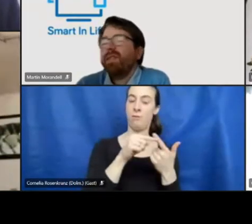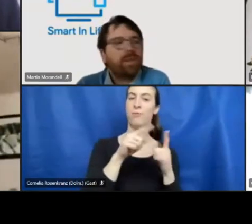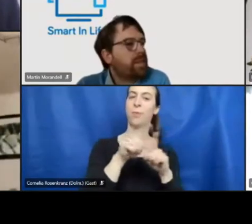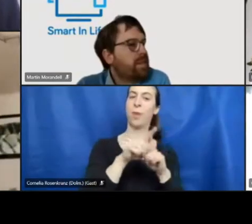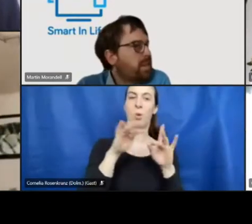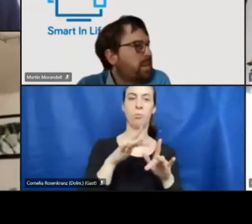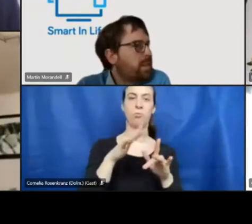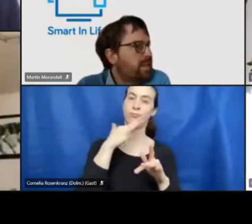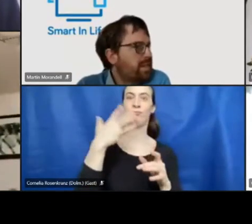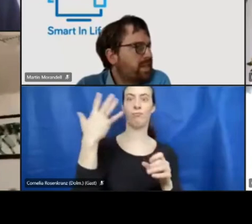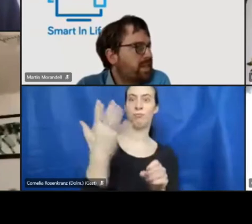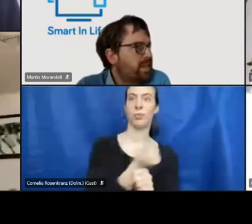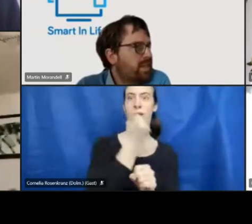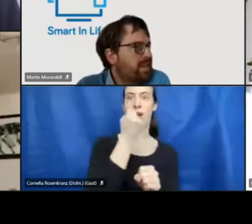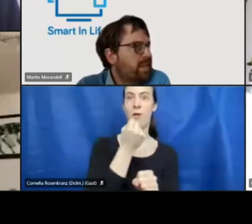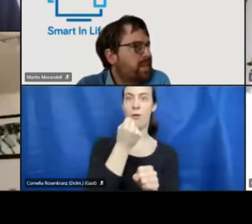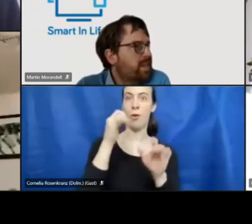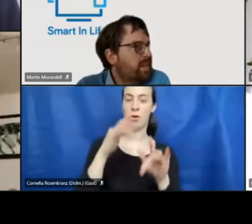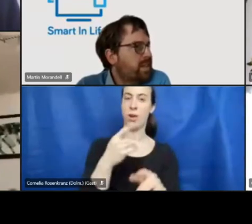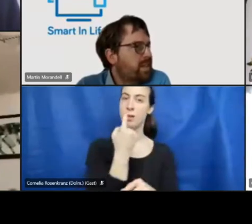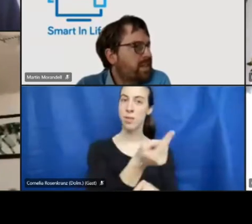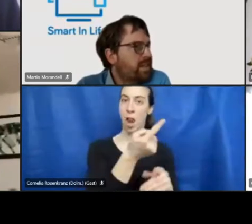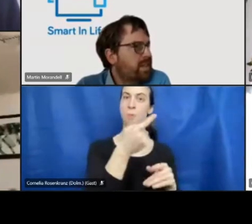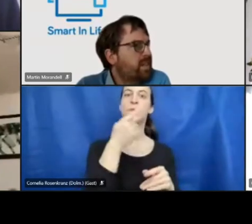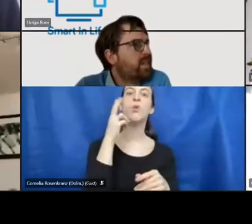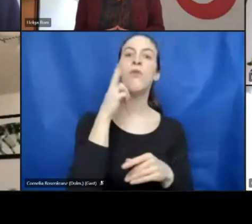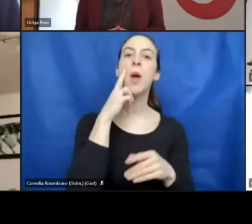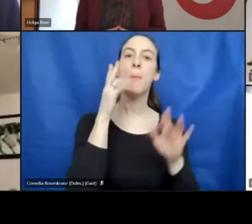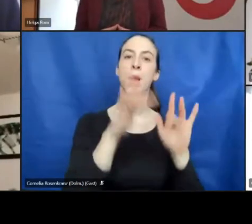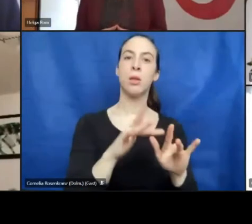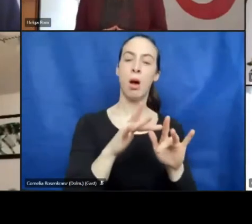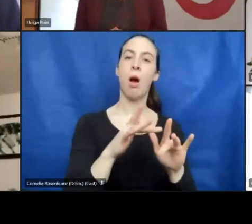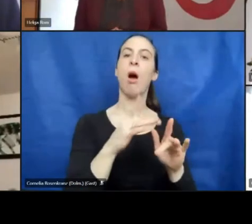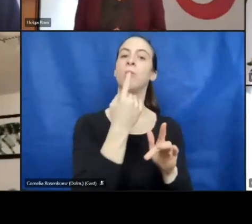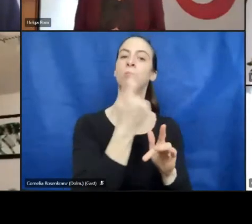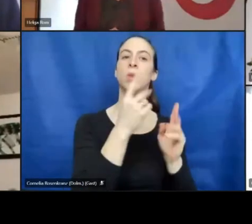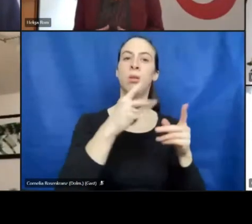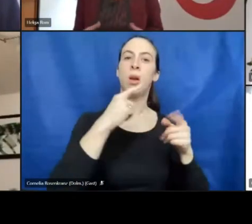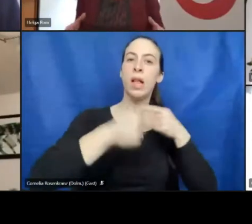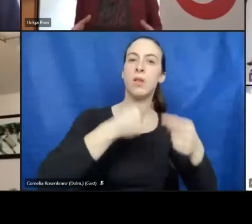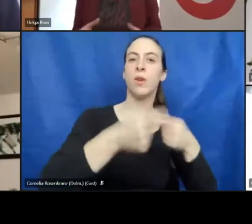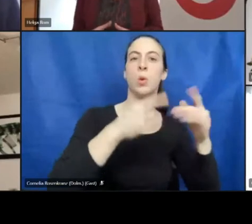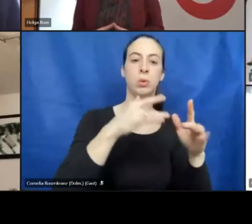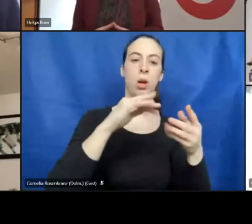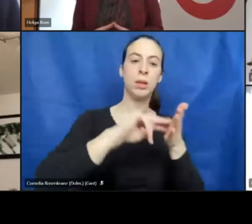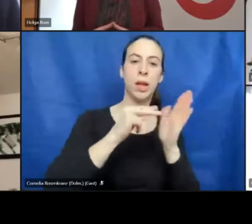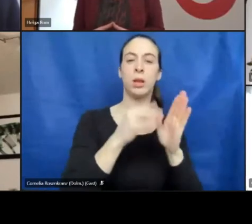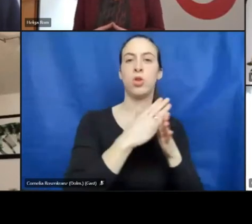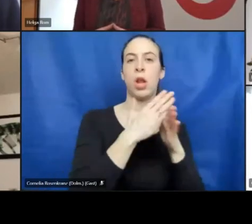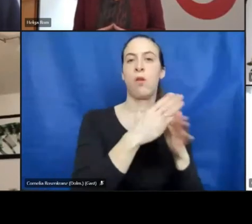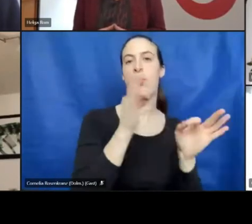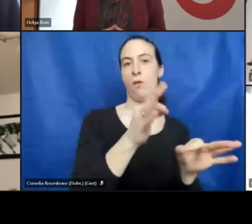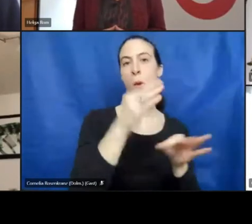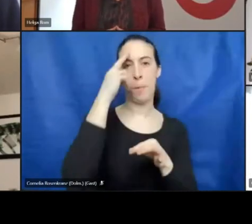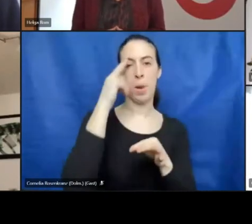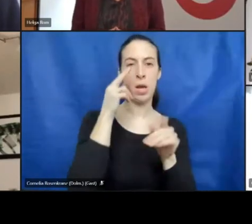entrepreneur. His enterprise is developing technical helps for blind people and he is inclusion